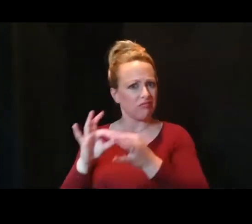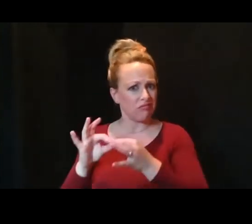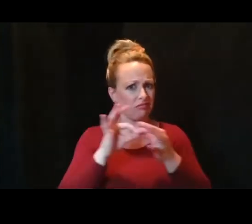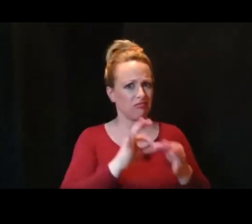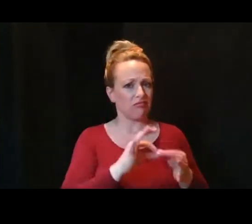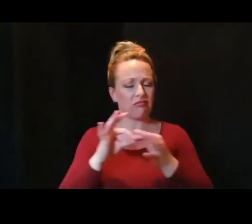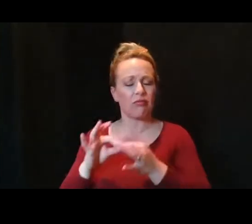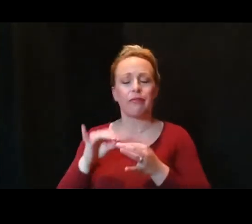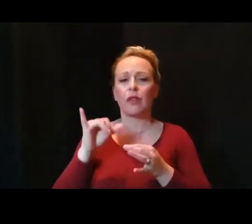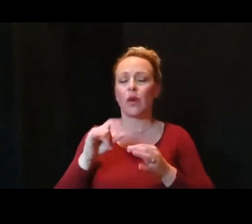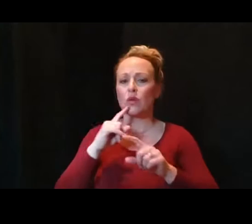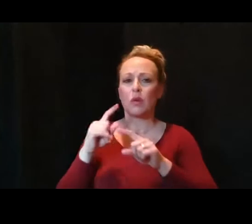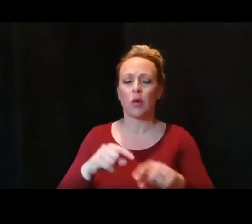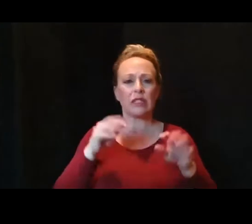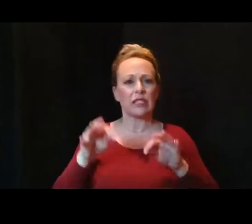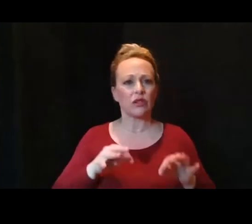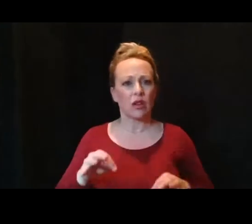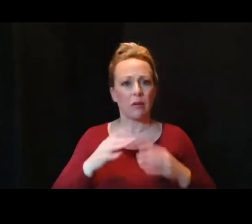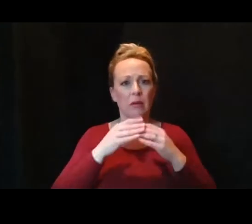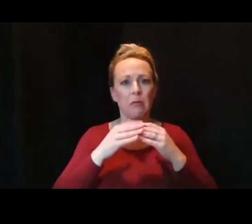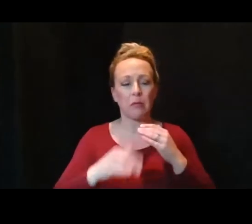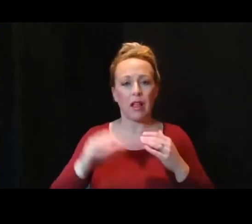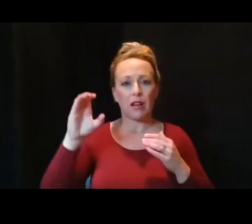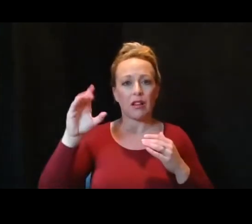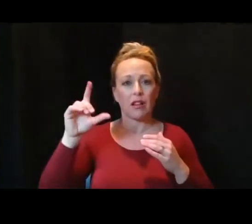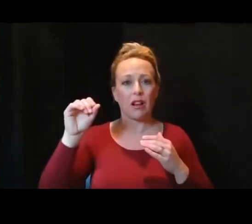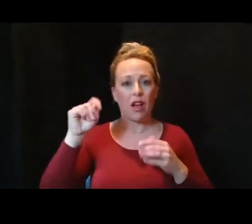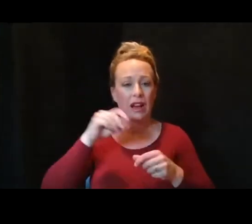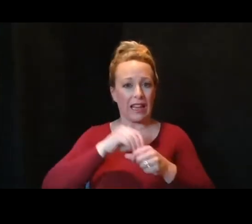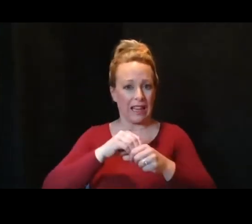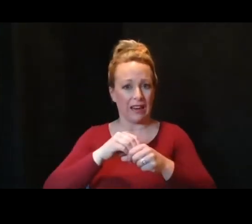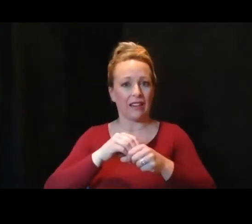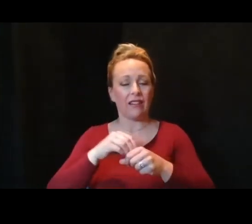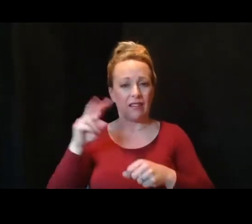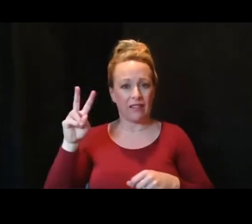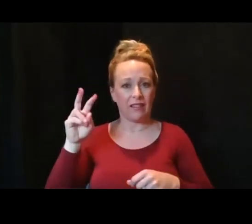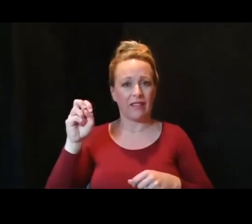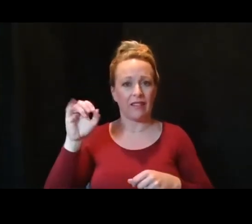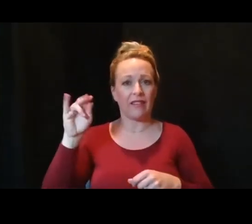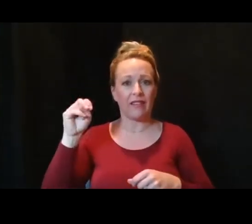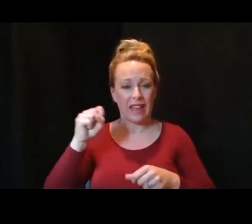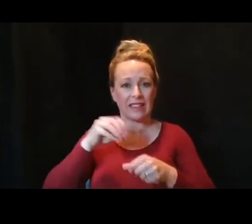describe blood clots, especially in the veins of the brain,